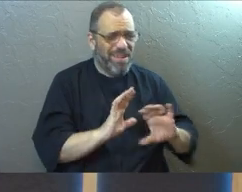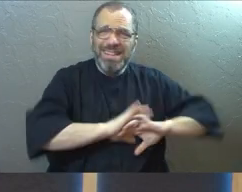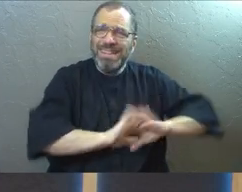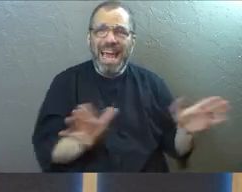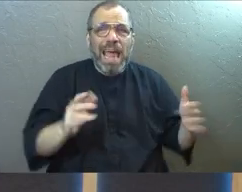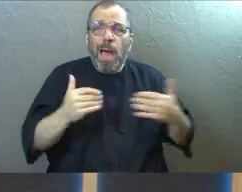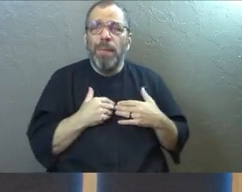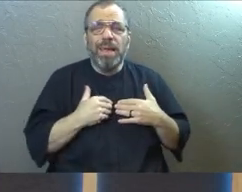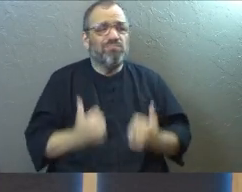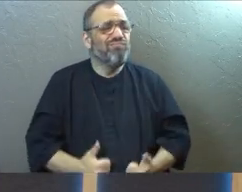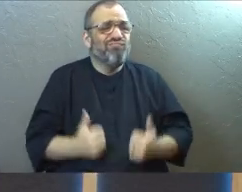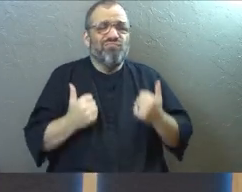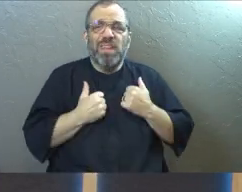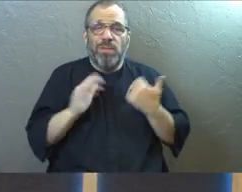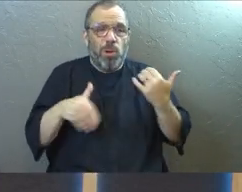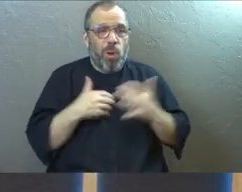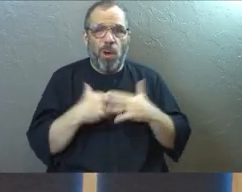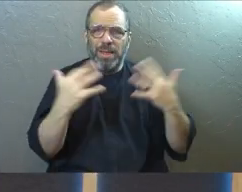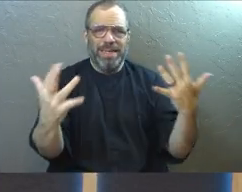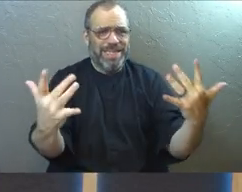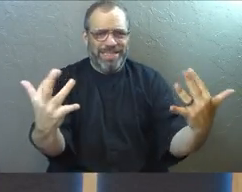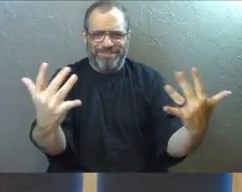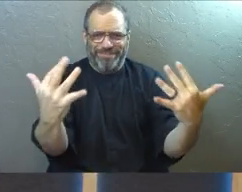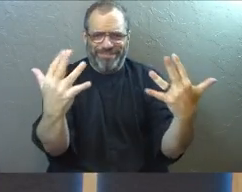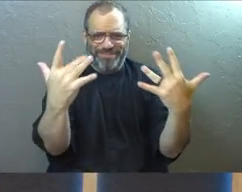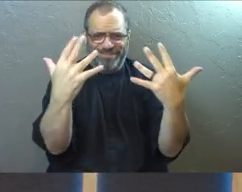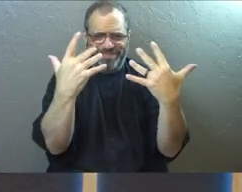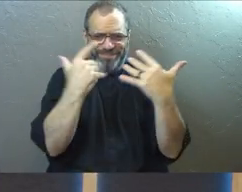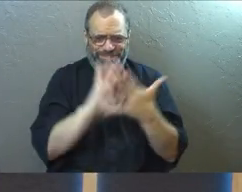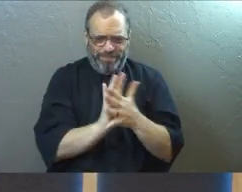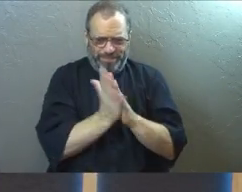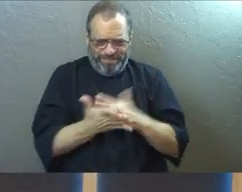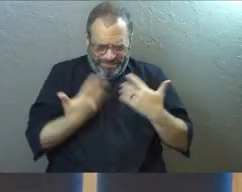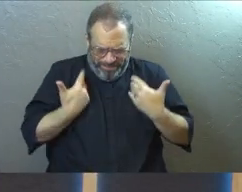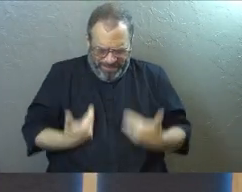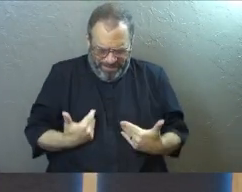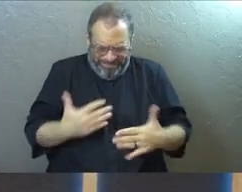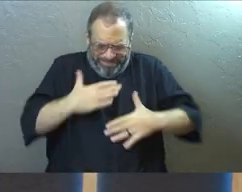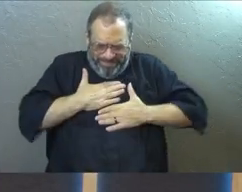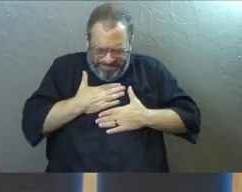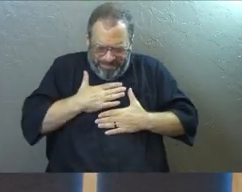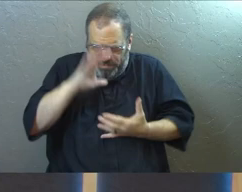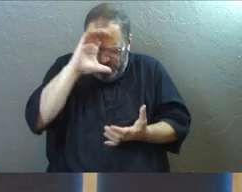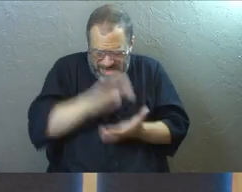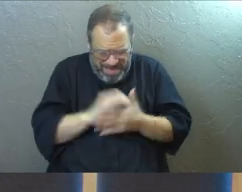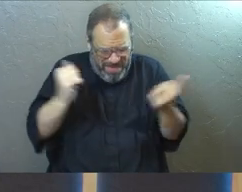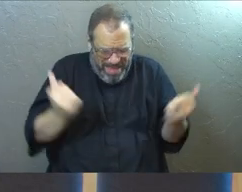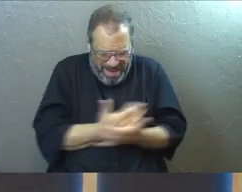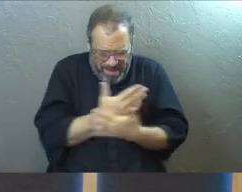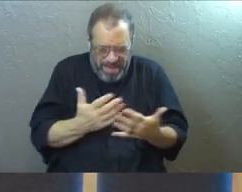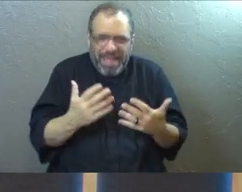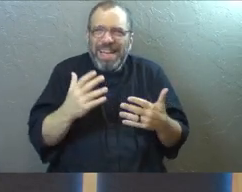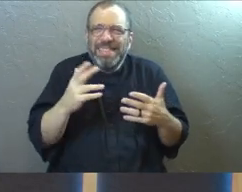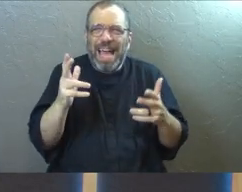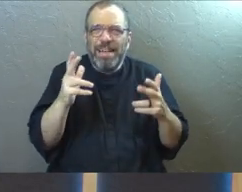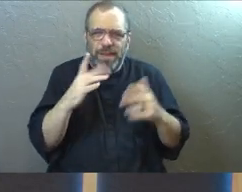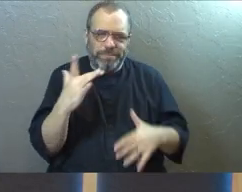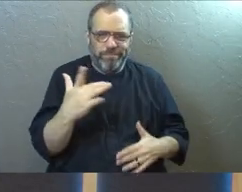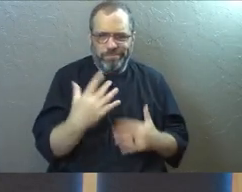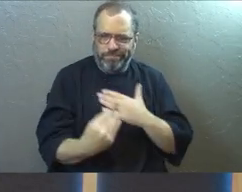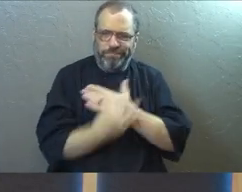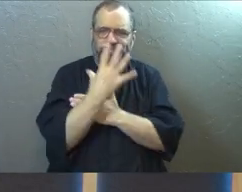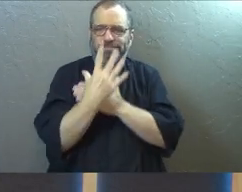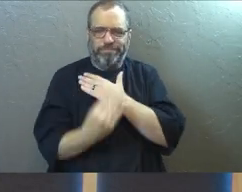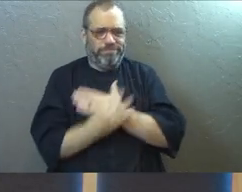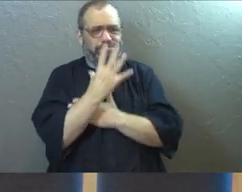own. All I have to do is live and all these things start to form who I am and what I think and what I believe. All of those voices that are there